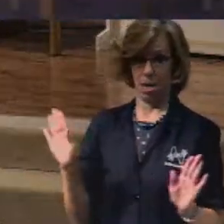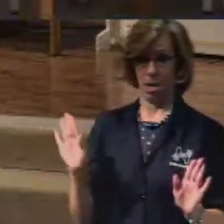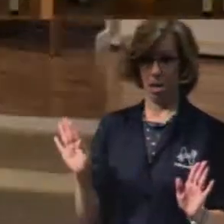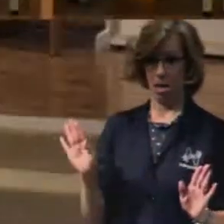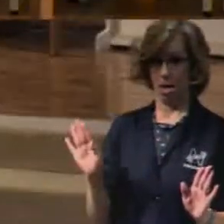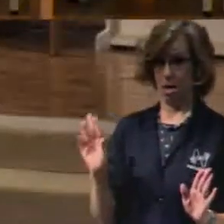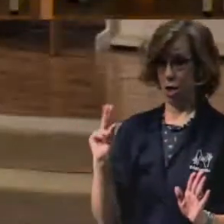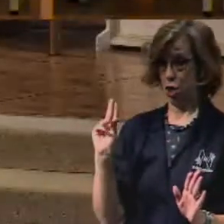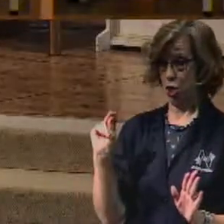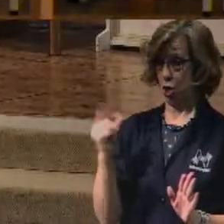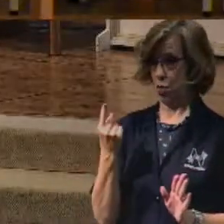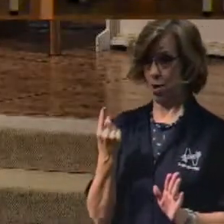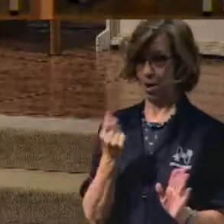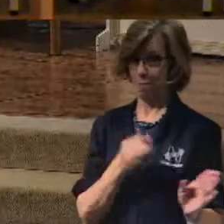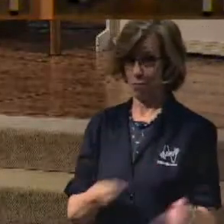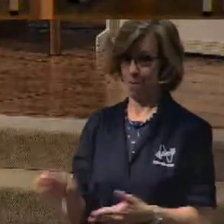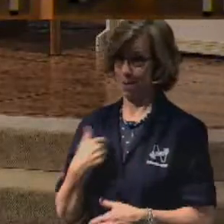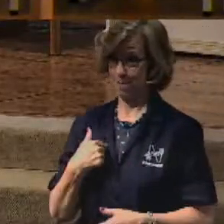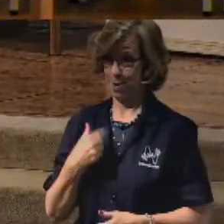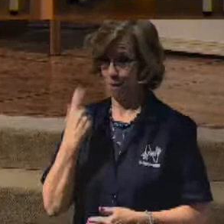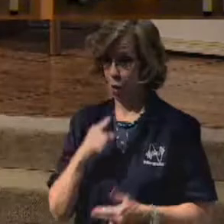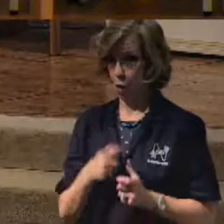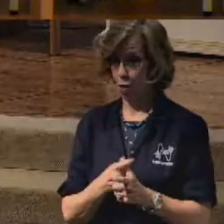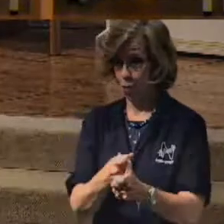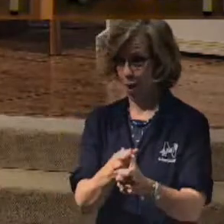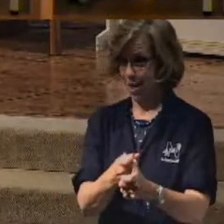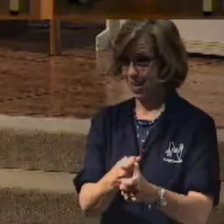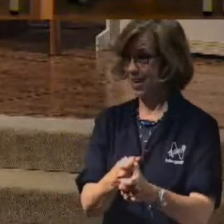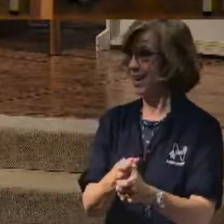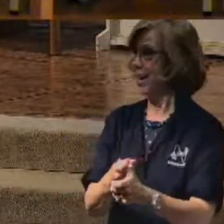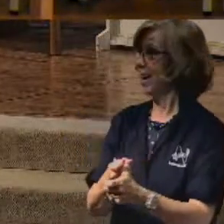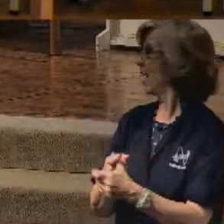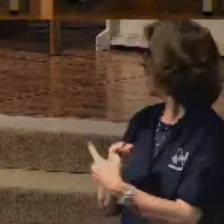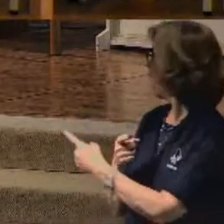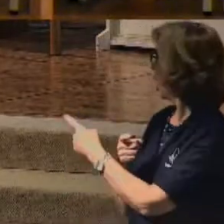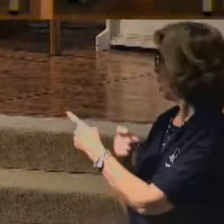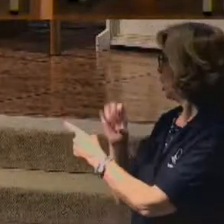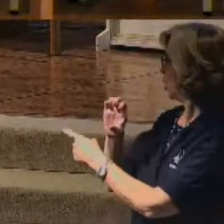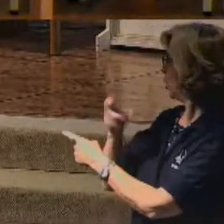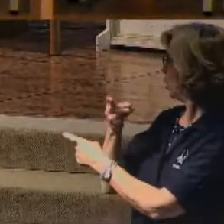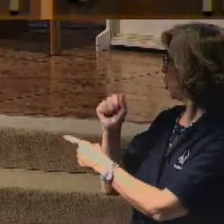And the long run, Brother Charlie, you didn't run track?